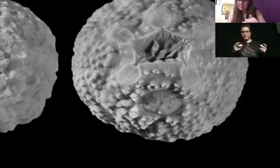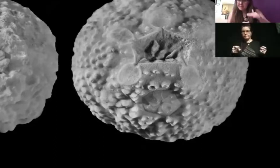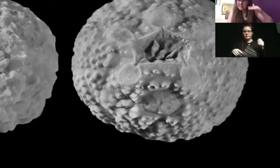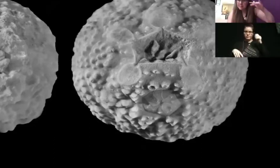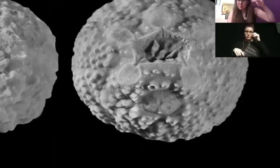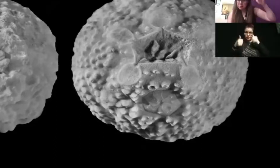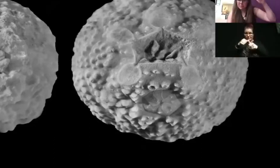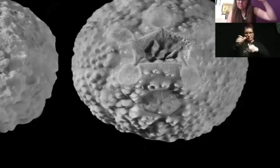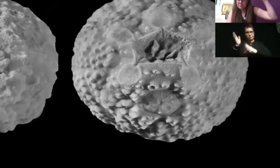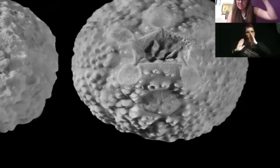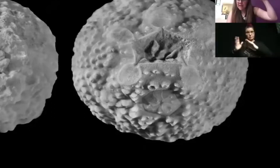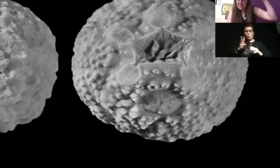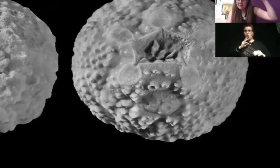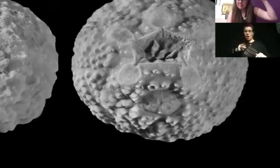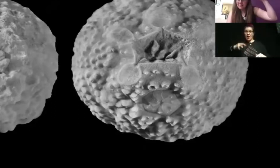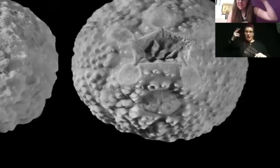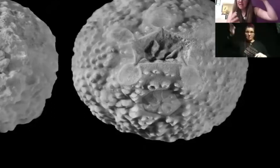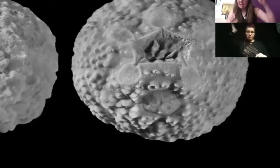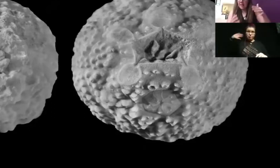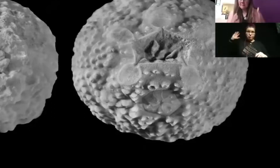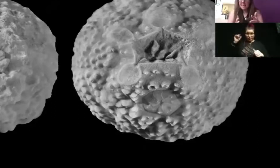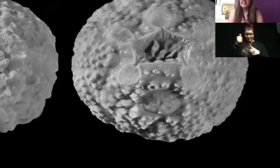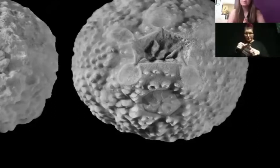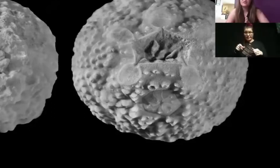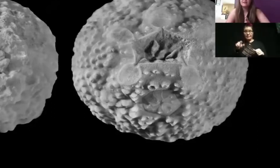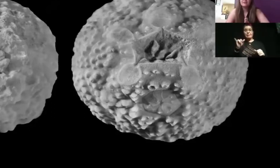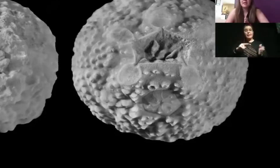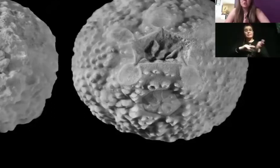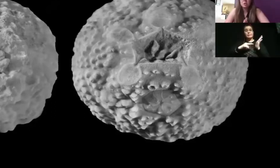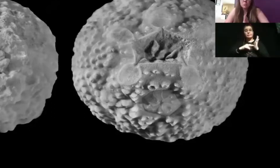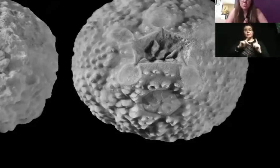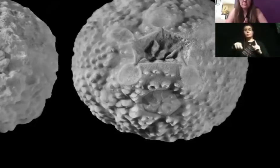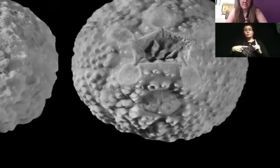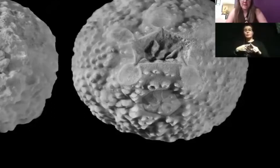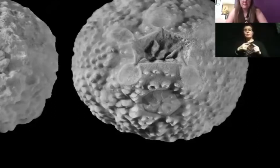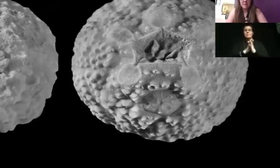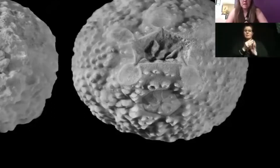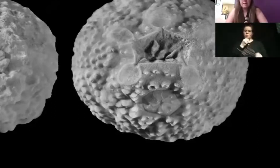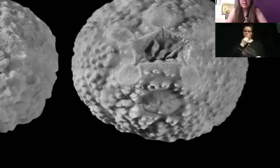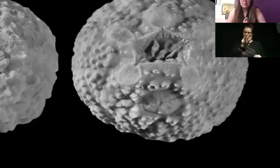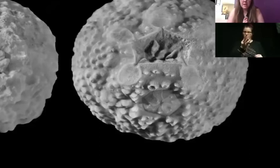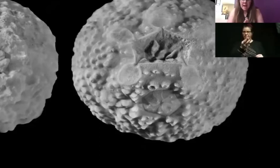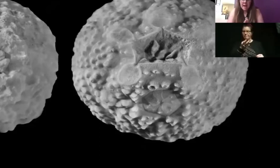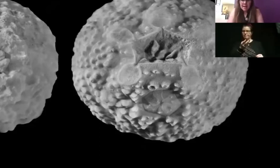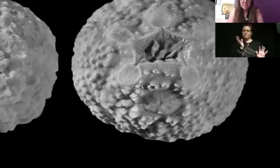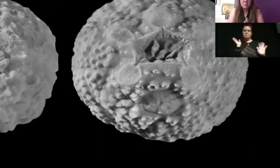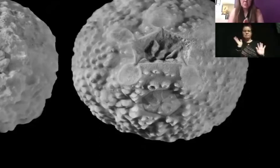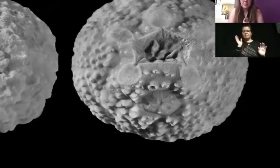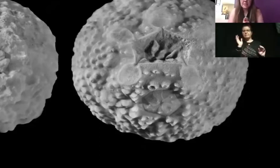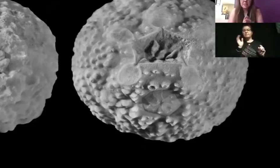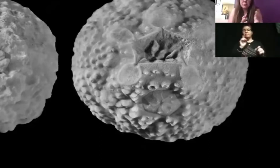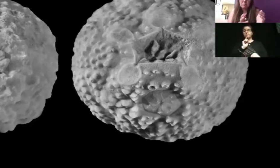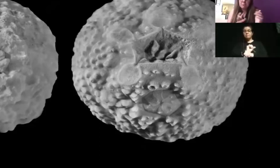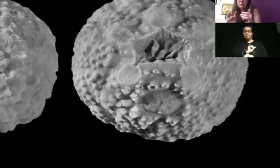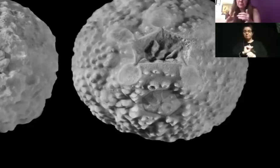remember how I said sea levels were really, really, really high? That means whenever it got too warm for them, they would actually